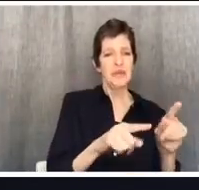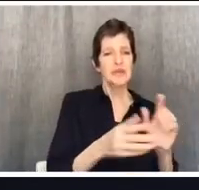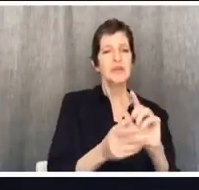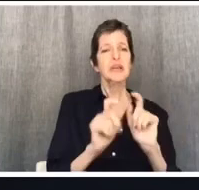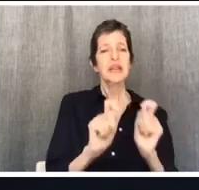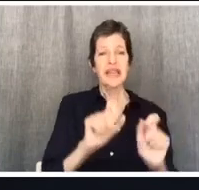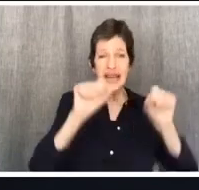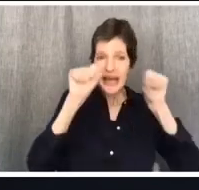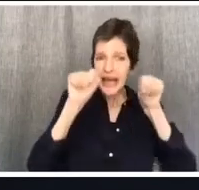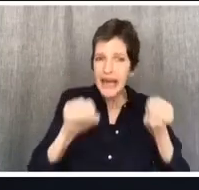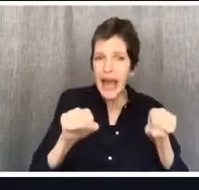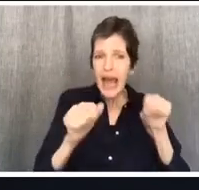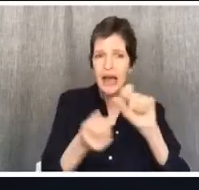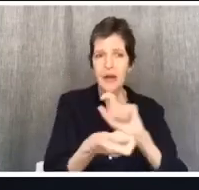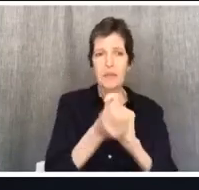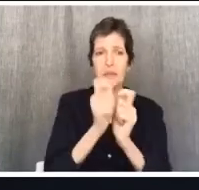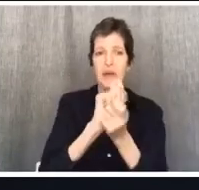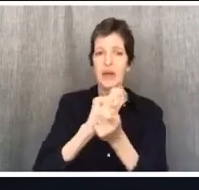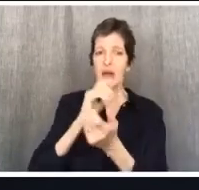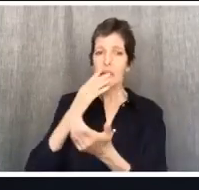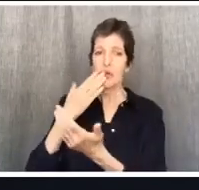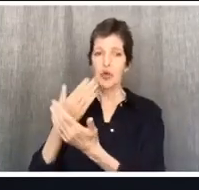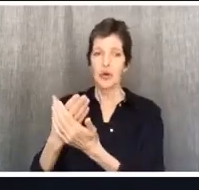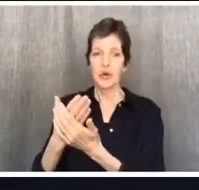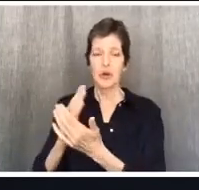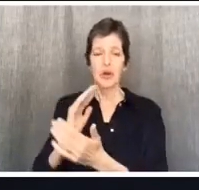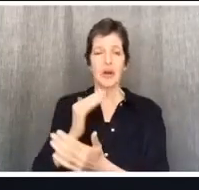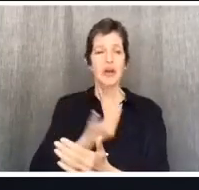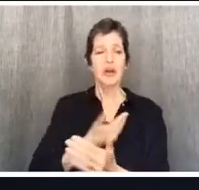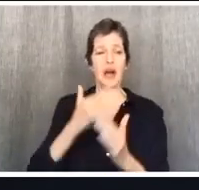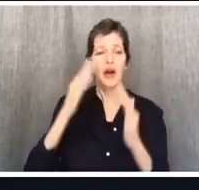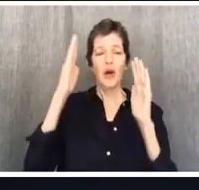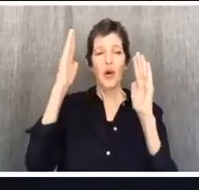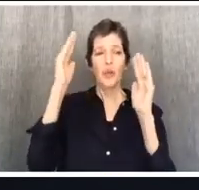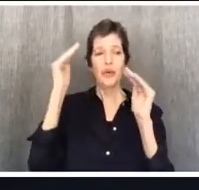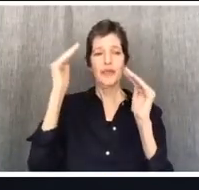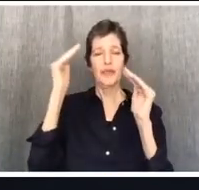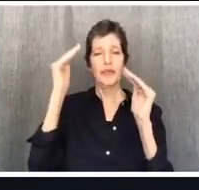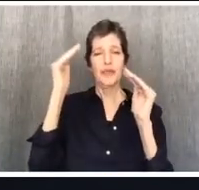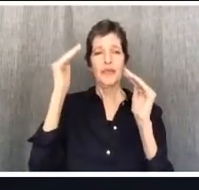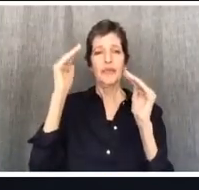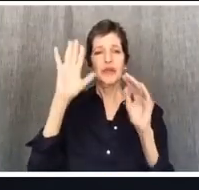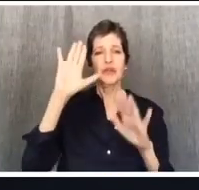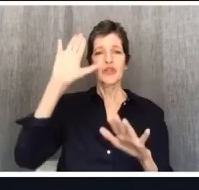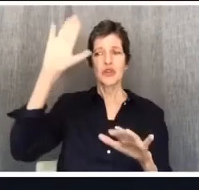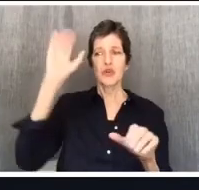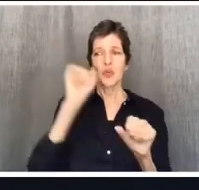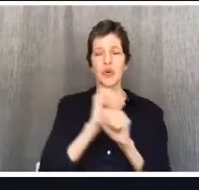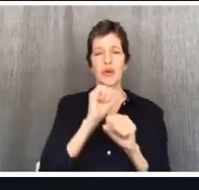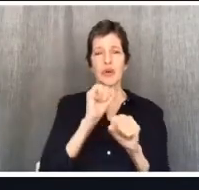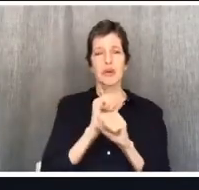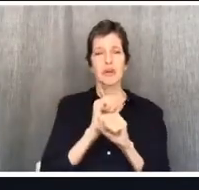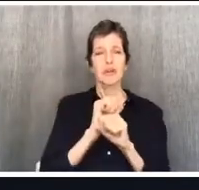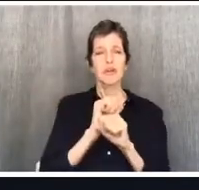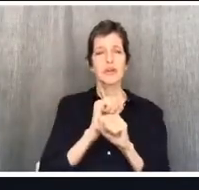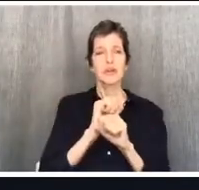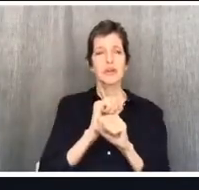And that ultimately, our greatest hope is in the work that your son does at the cross.